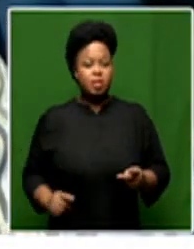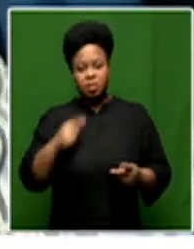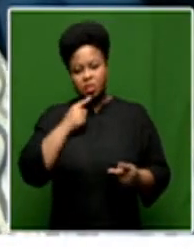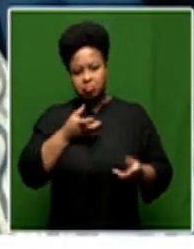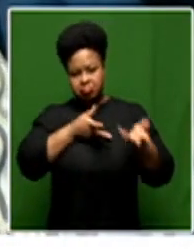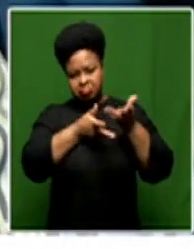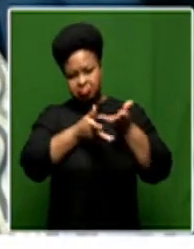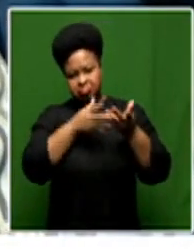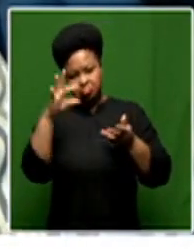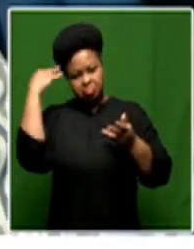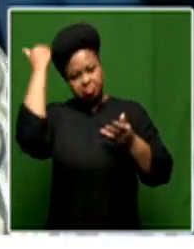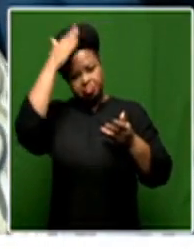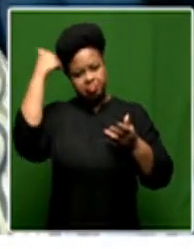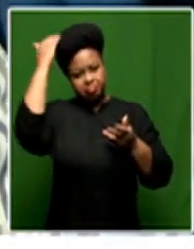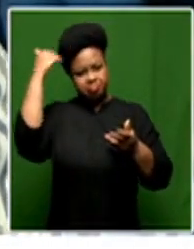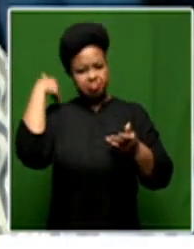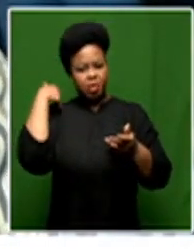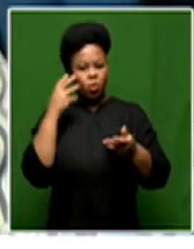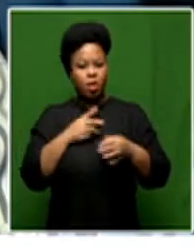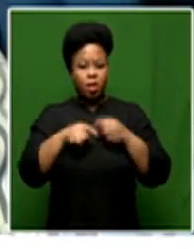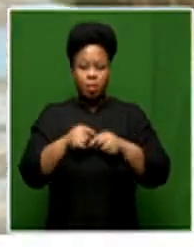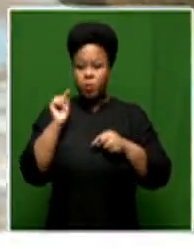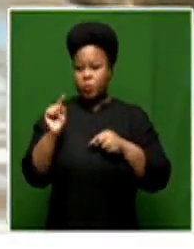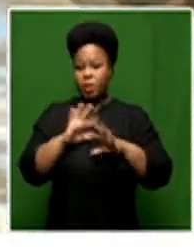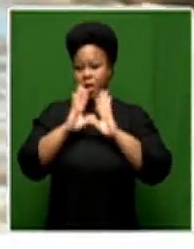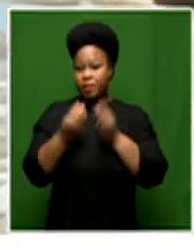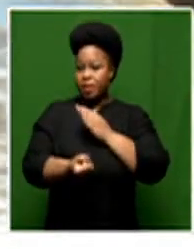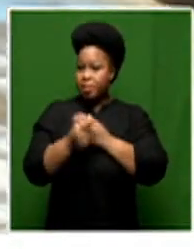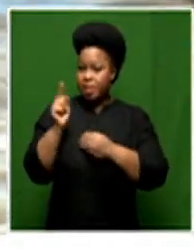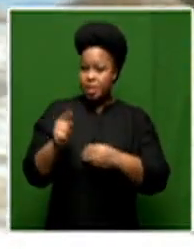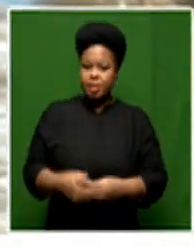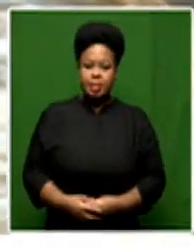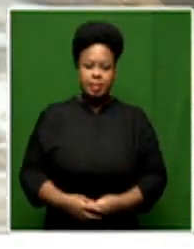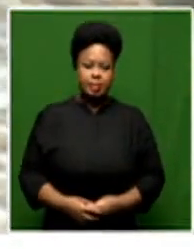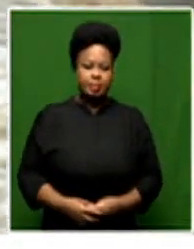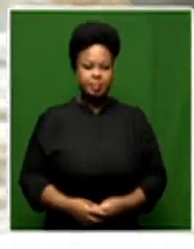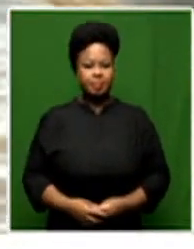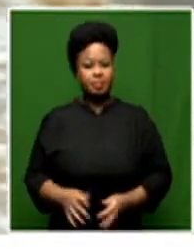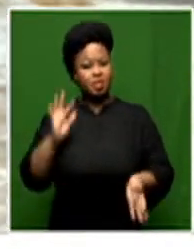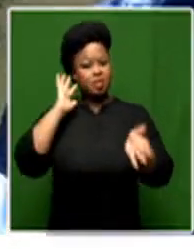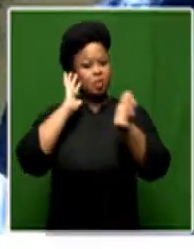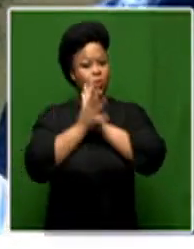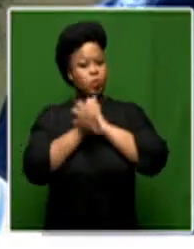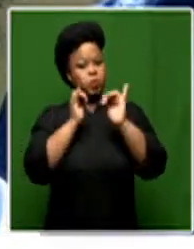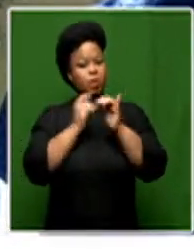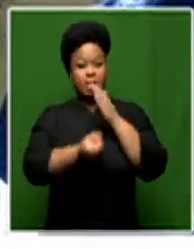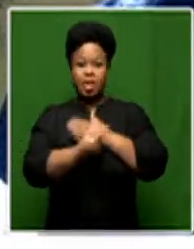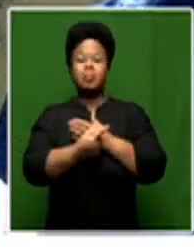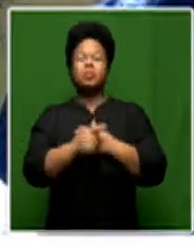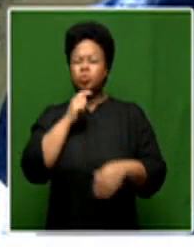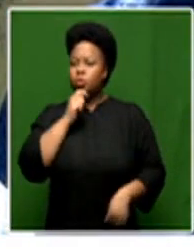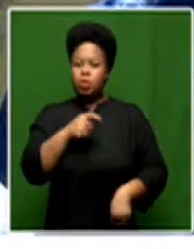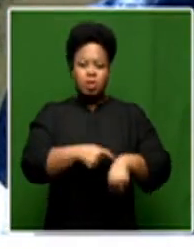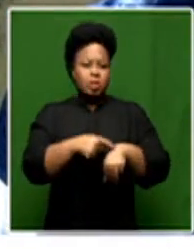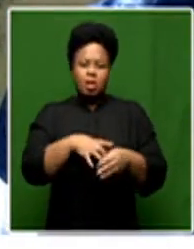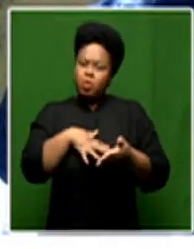Dr. Nkosa Zanadlamini-Izuma about the state of affairs. This disaster happens at a time when